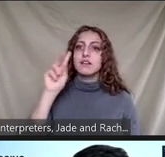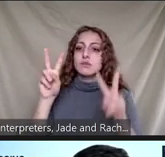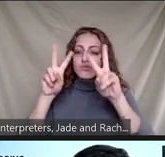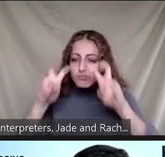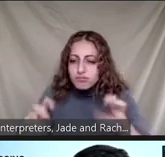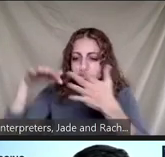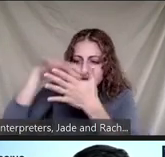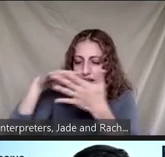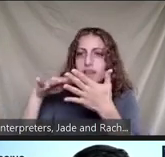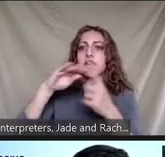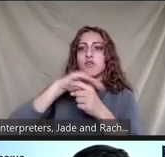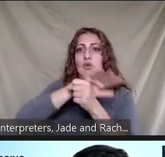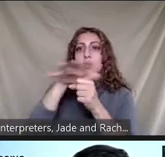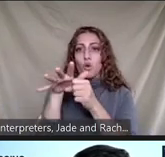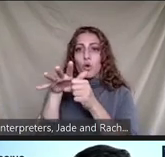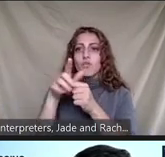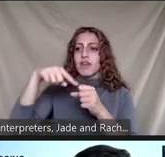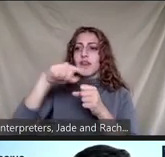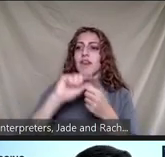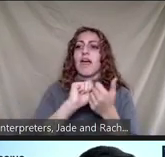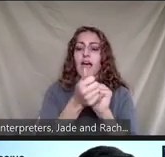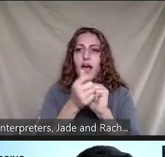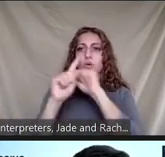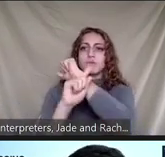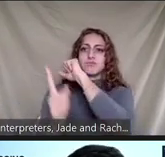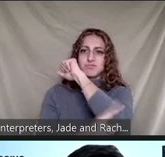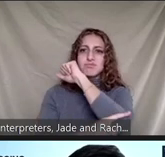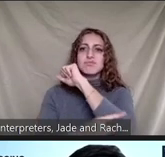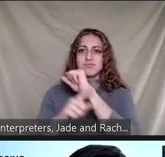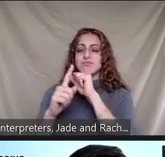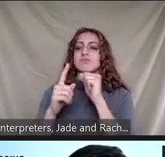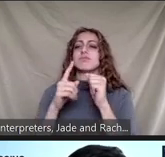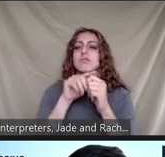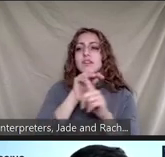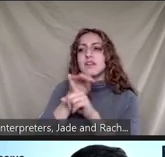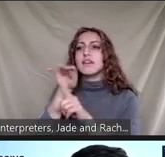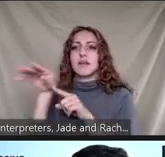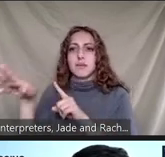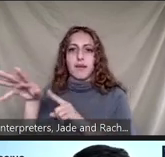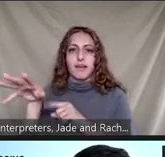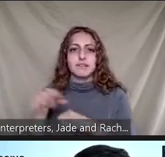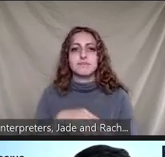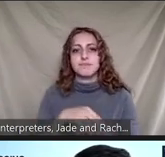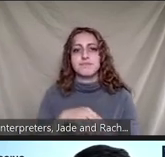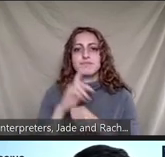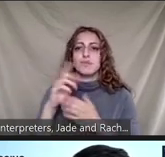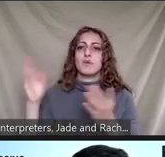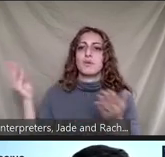impact on municipal solid waste management facilities please join me in welcoming our second panelist